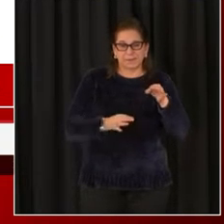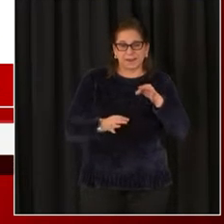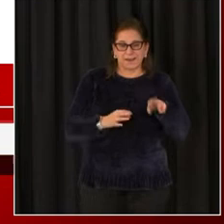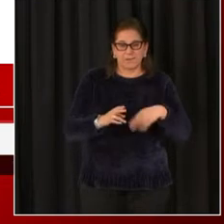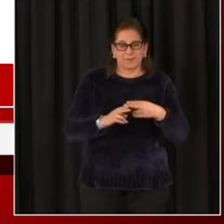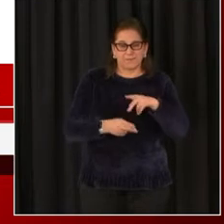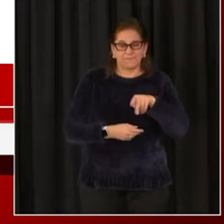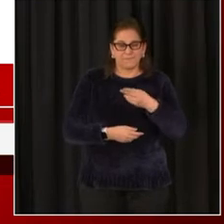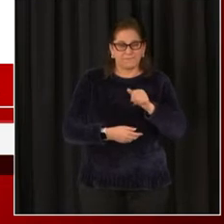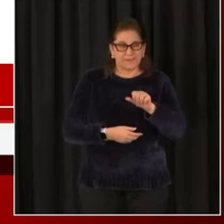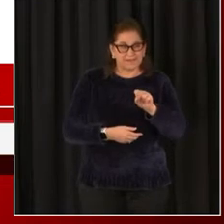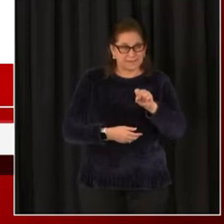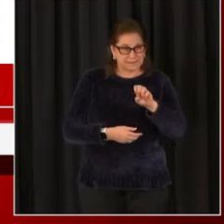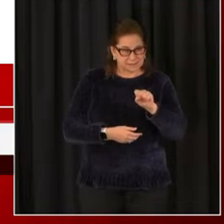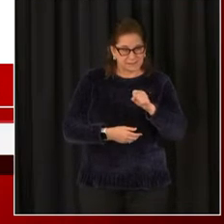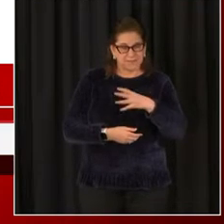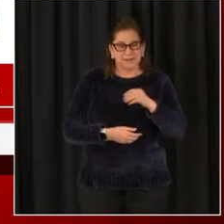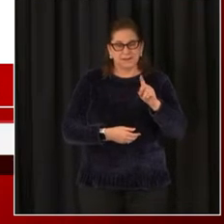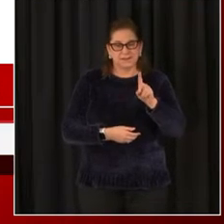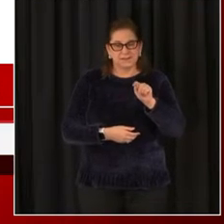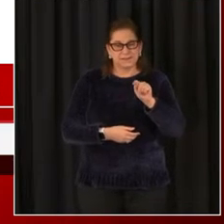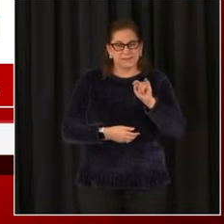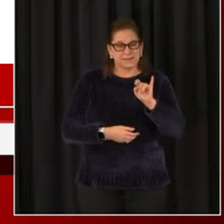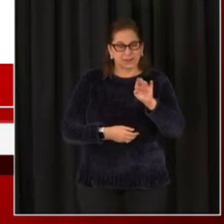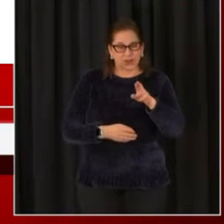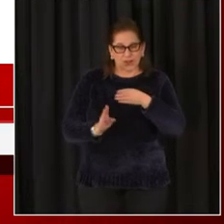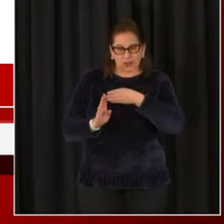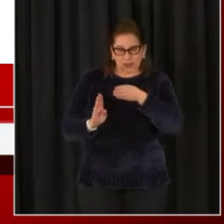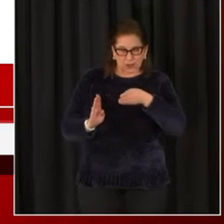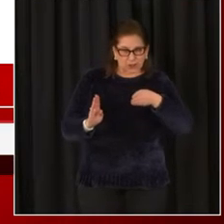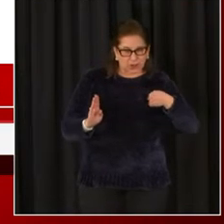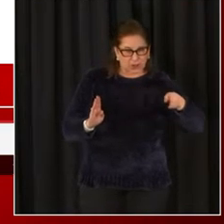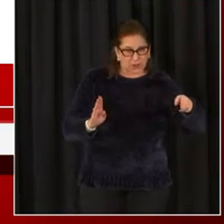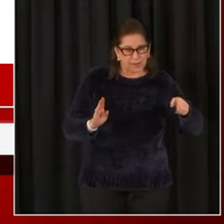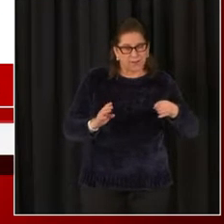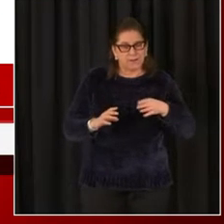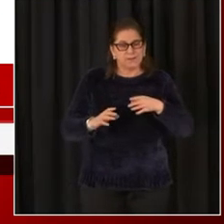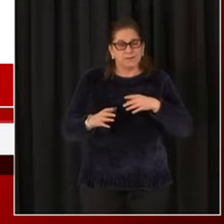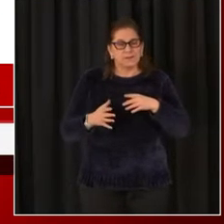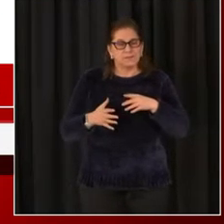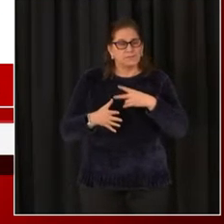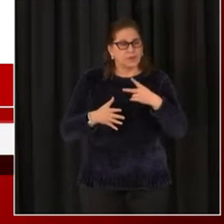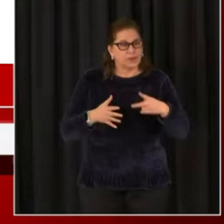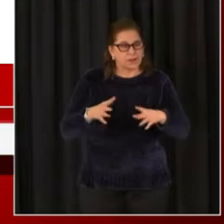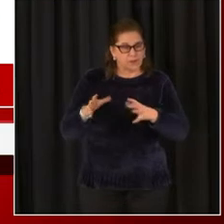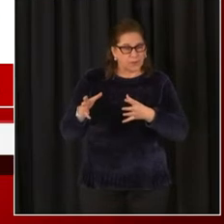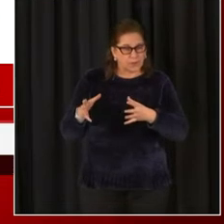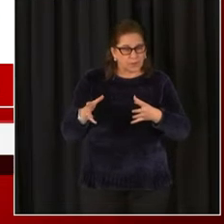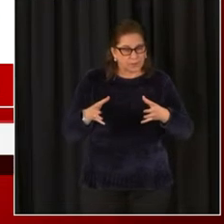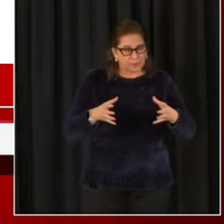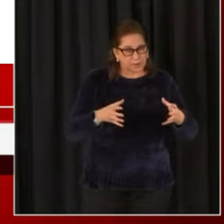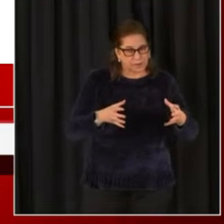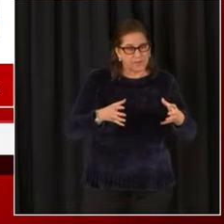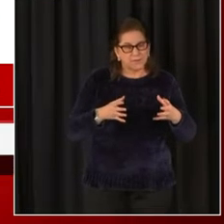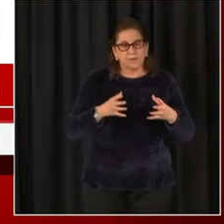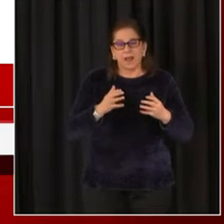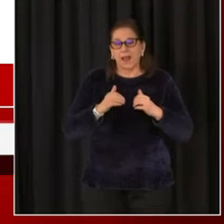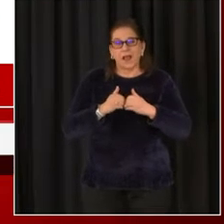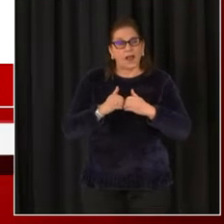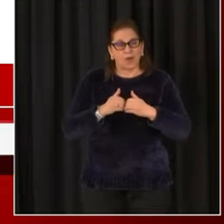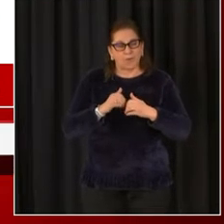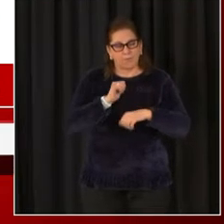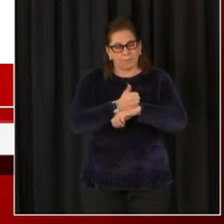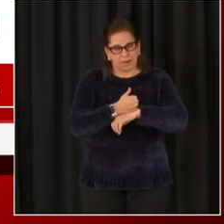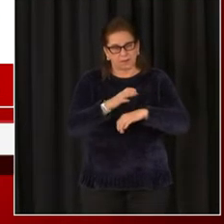and explained that the order is based on recommendations that we've